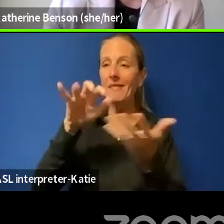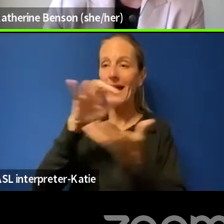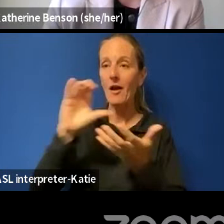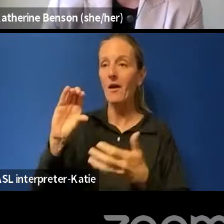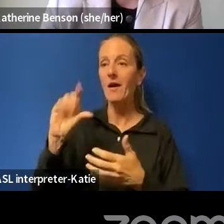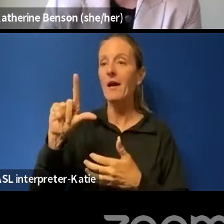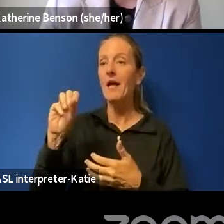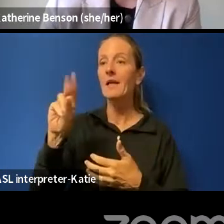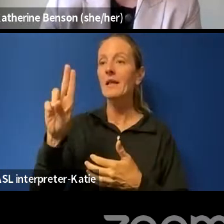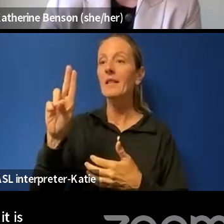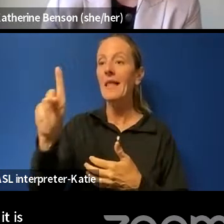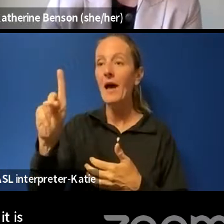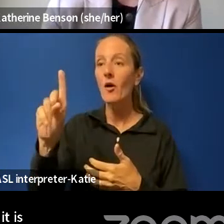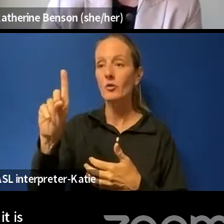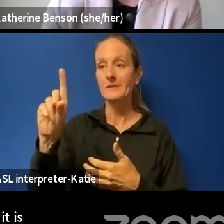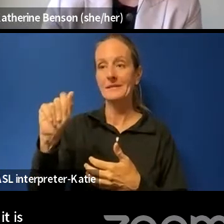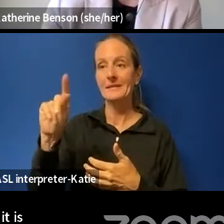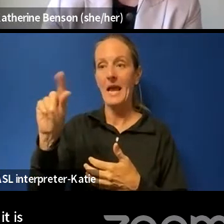All right. Uh,